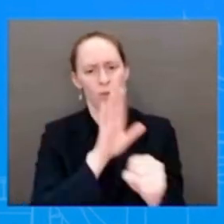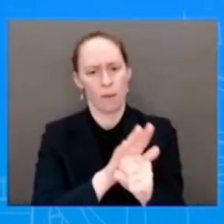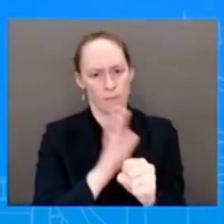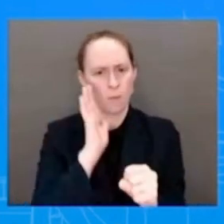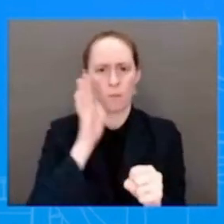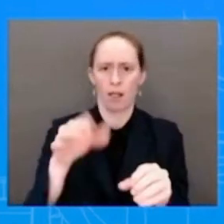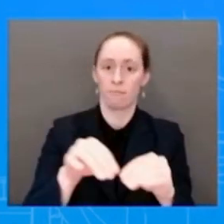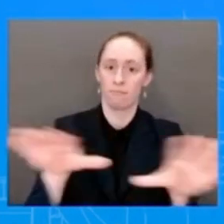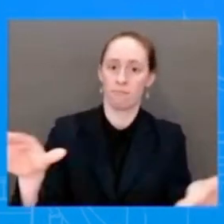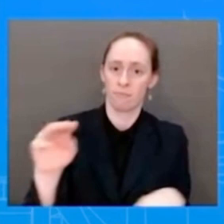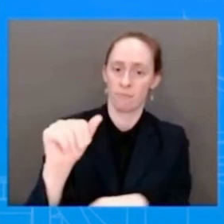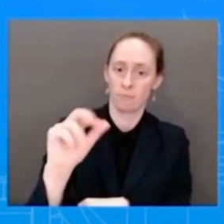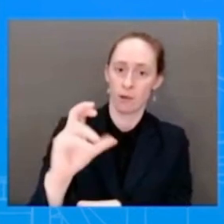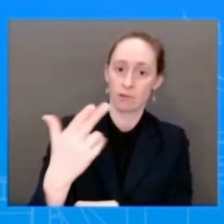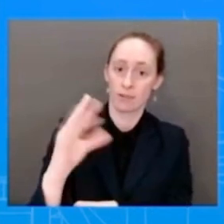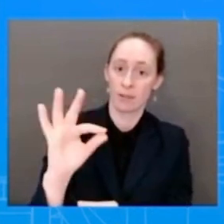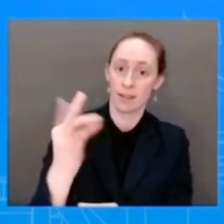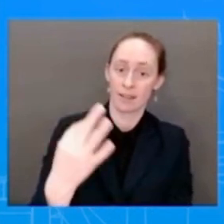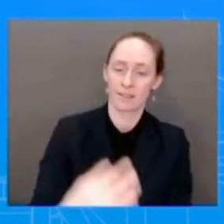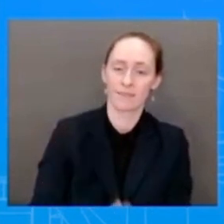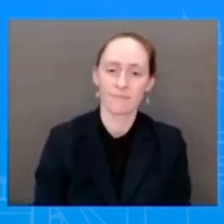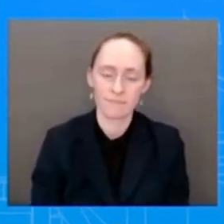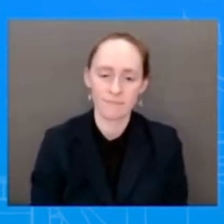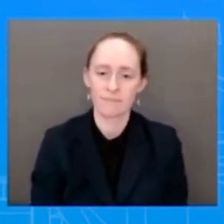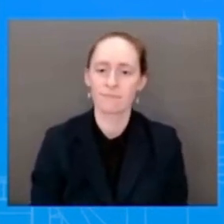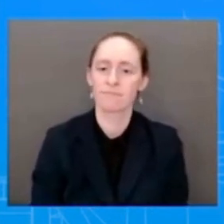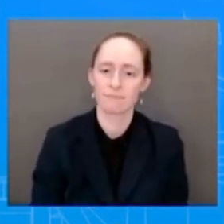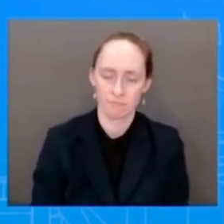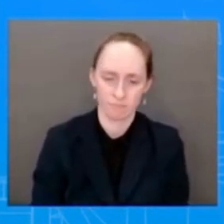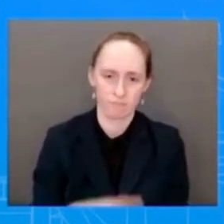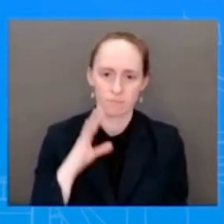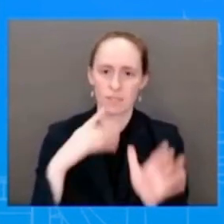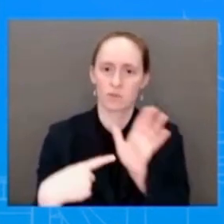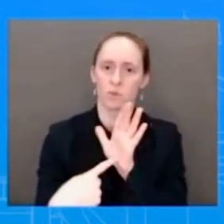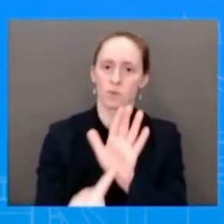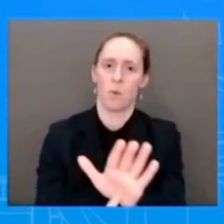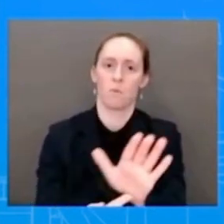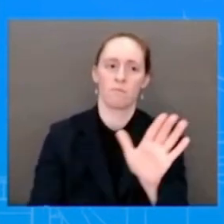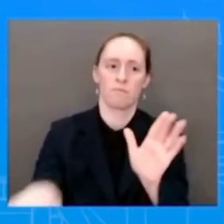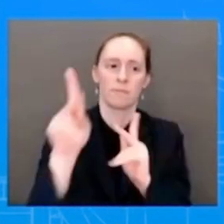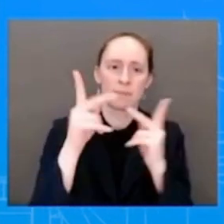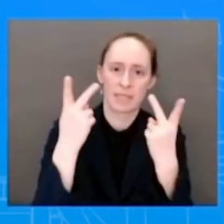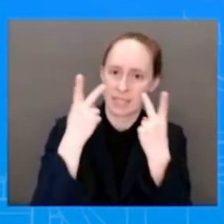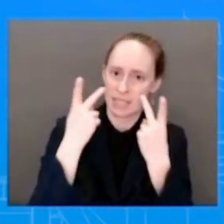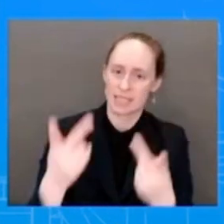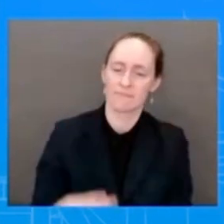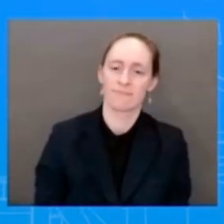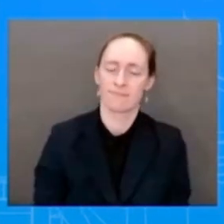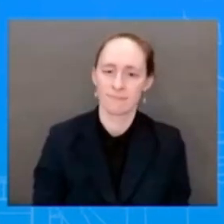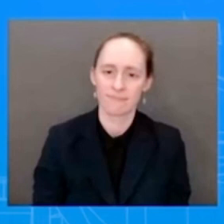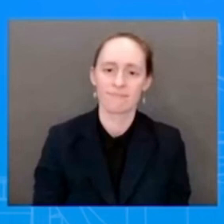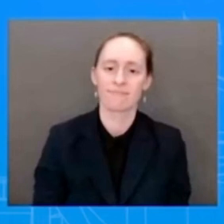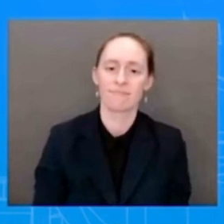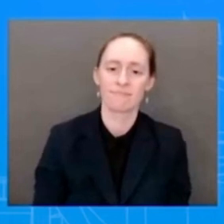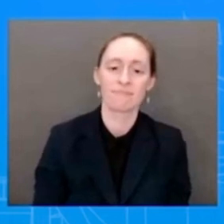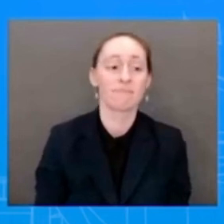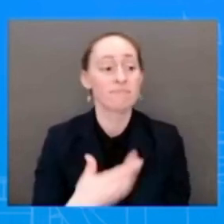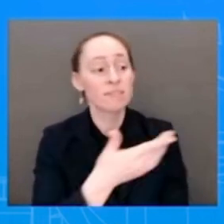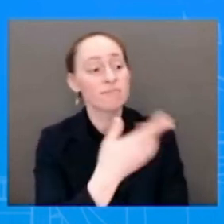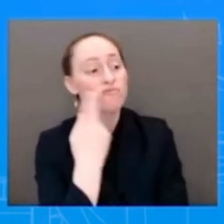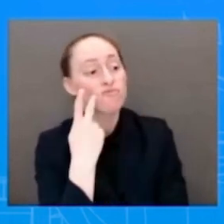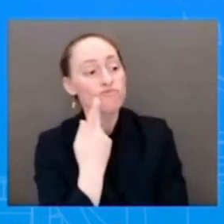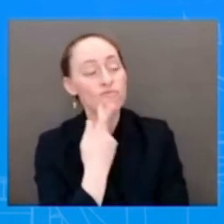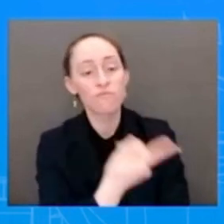what he's going to show to the American people. And we want to see what the House Republicans are going to put forward. Okay, I'll go to the back.